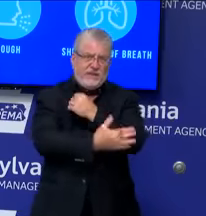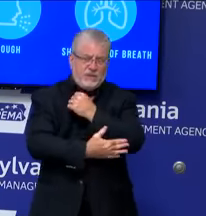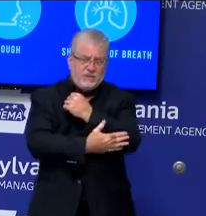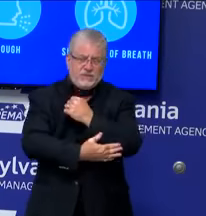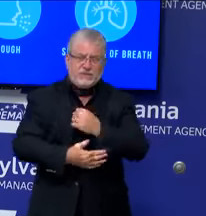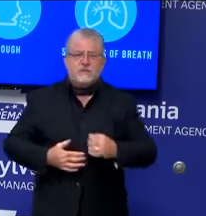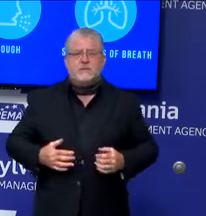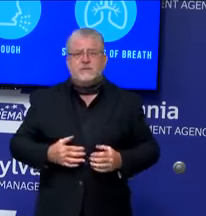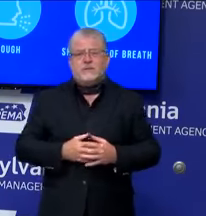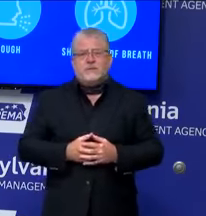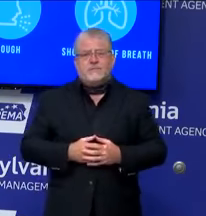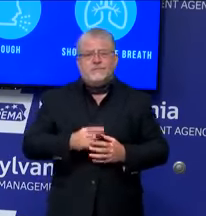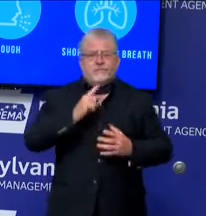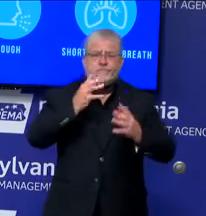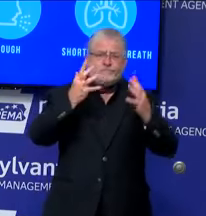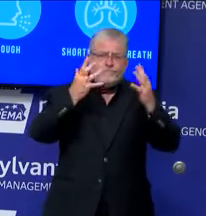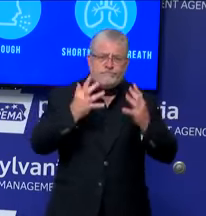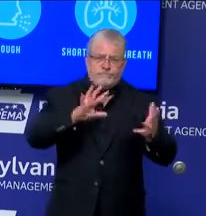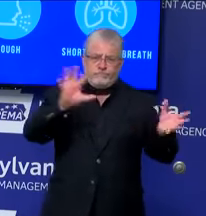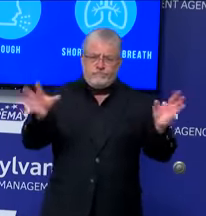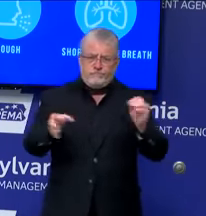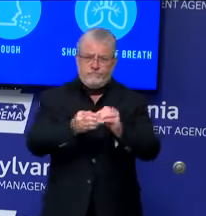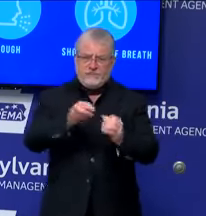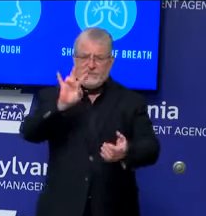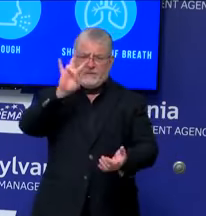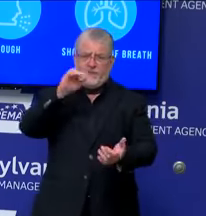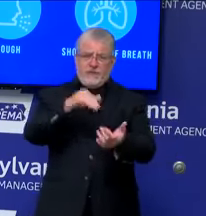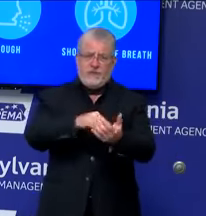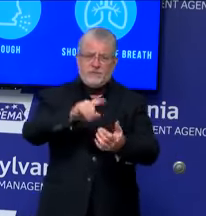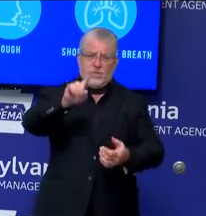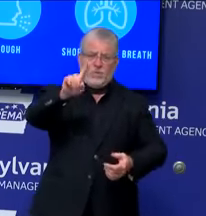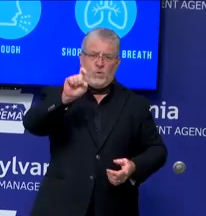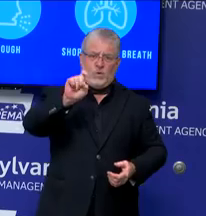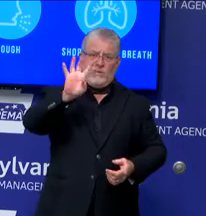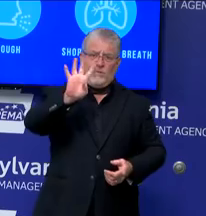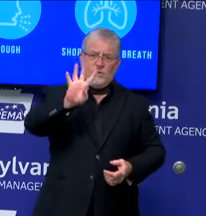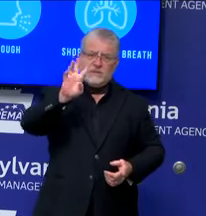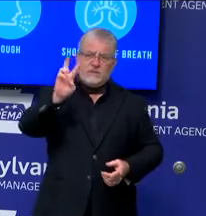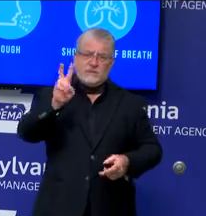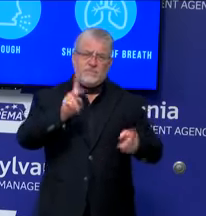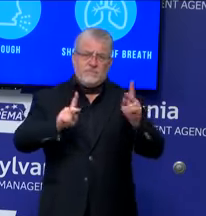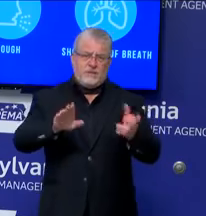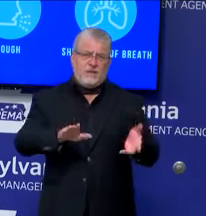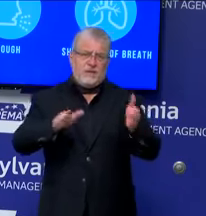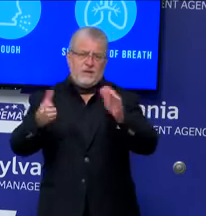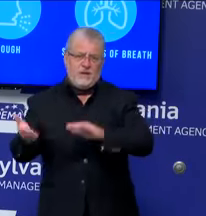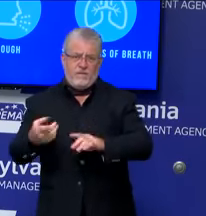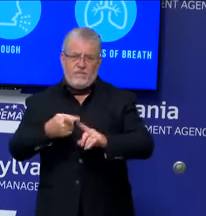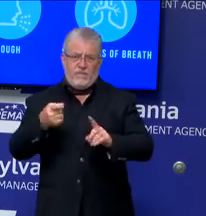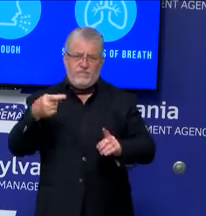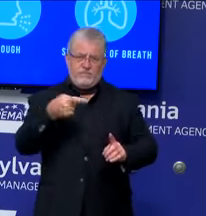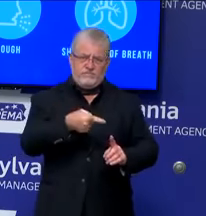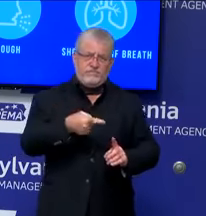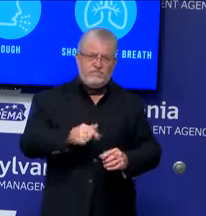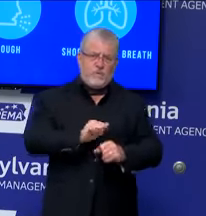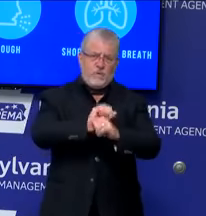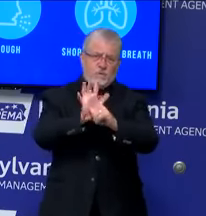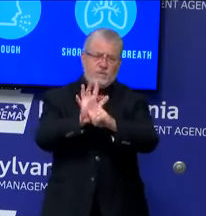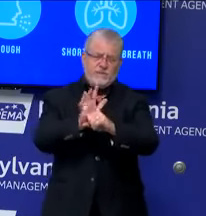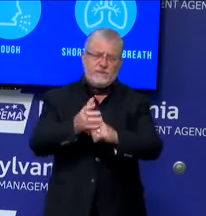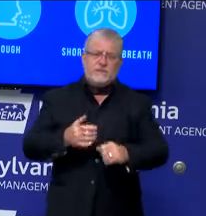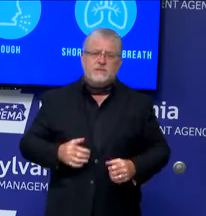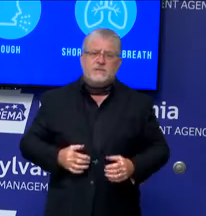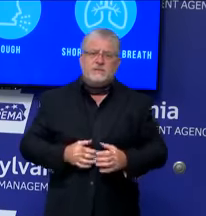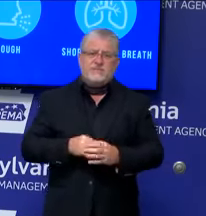Tragically, 7,146 deaths have been attributed to COVID-19 in Pennsylvania.